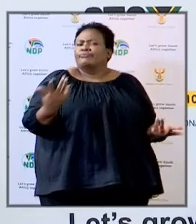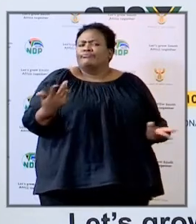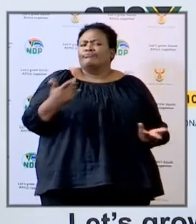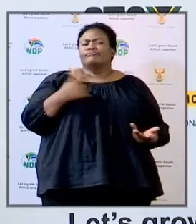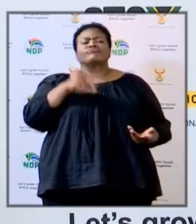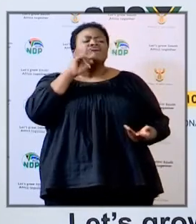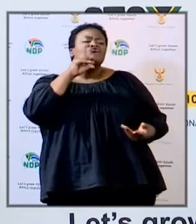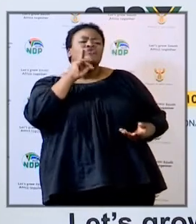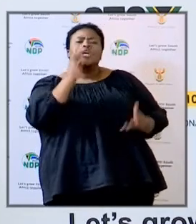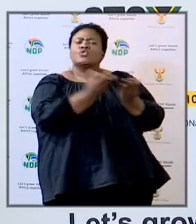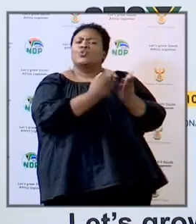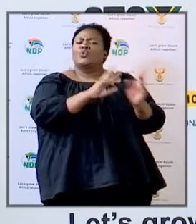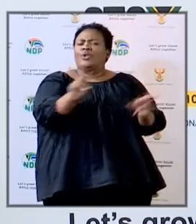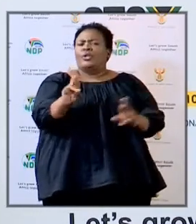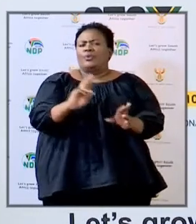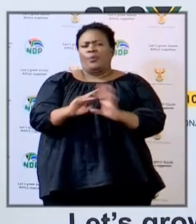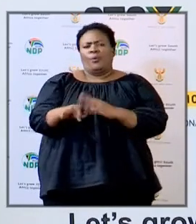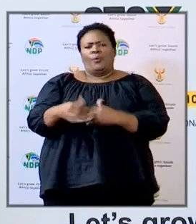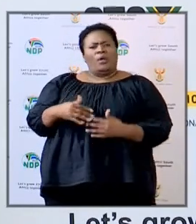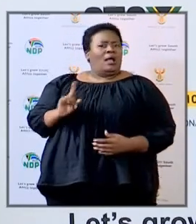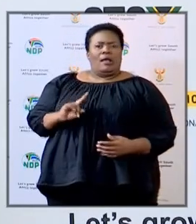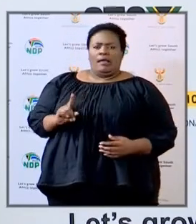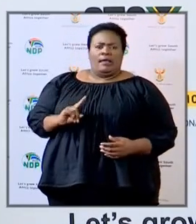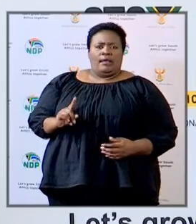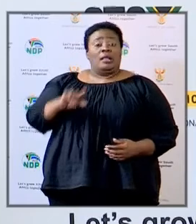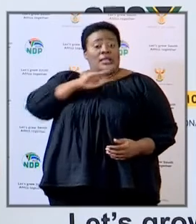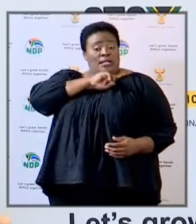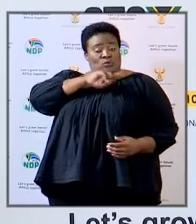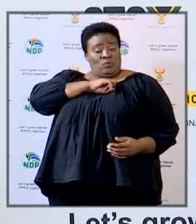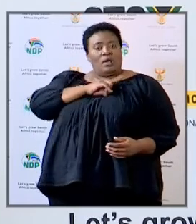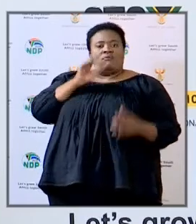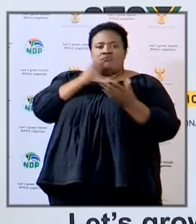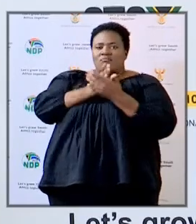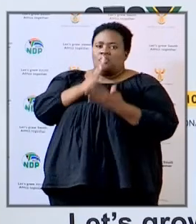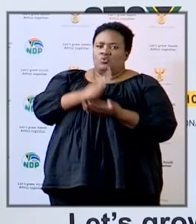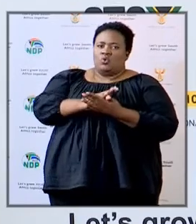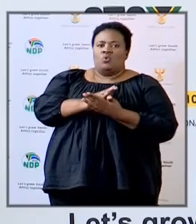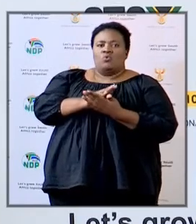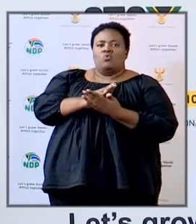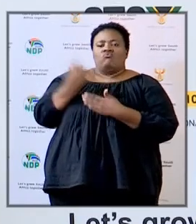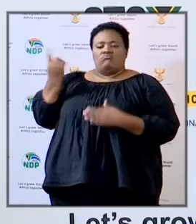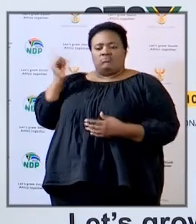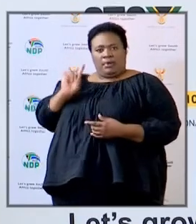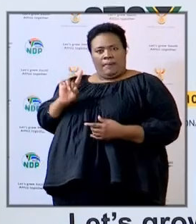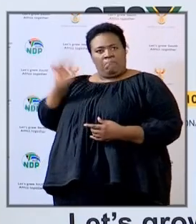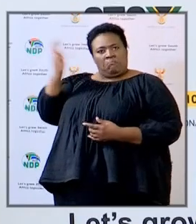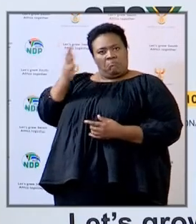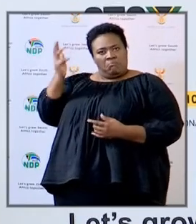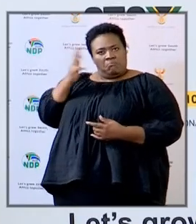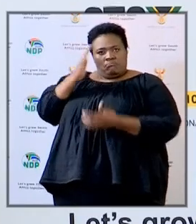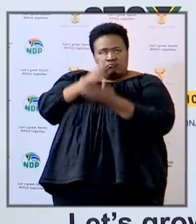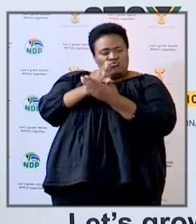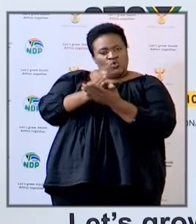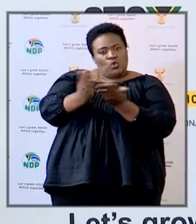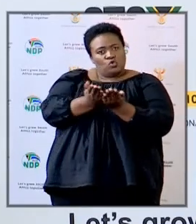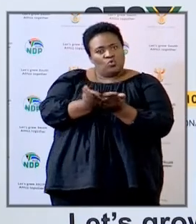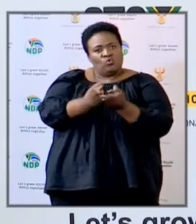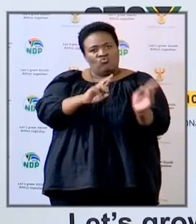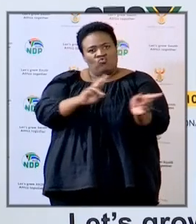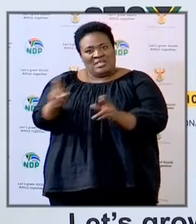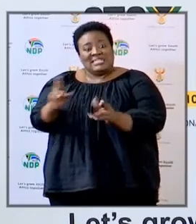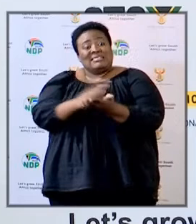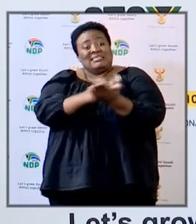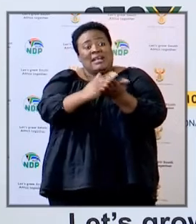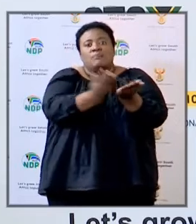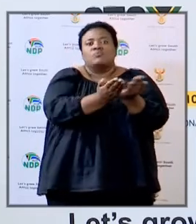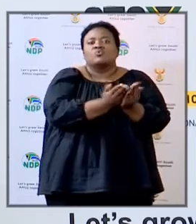readiness that's why we took all the trouble to inform you that indeed our schools are ready most schools had even invited